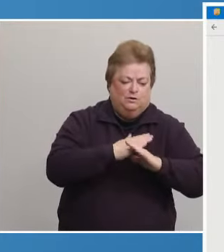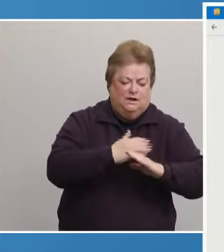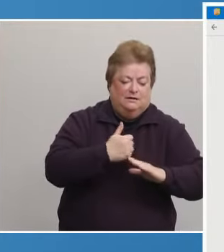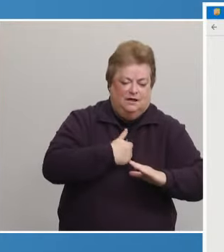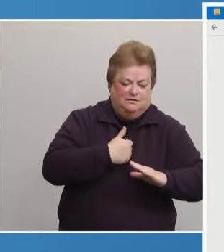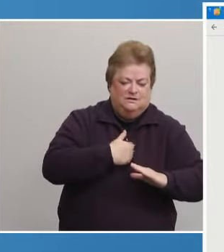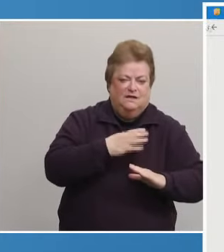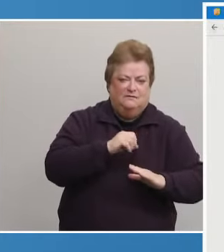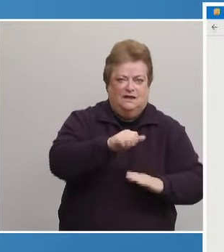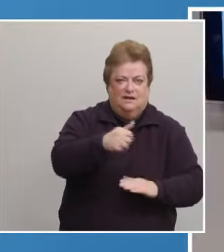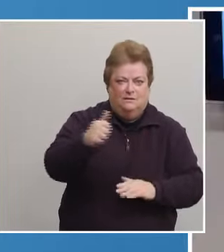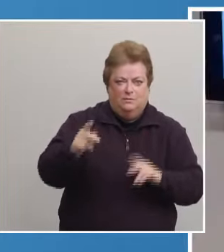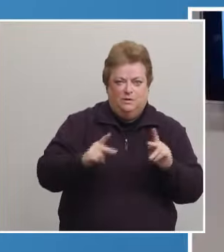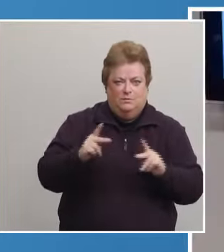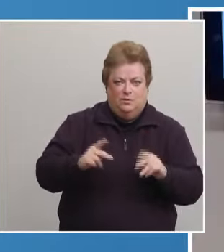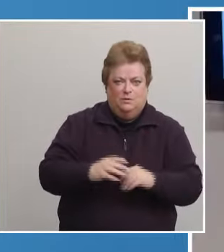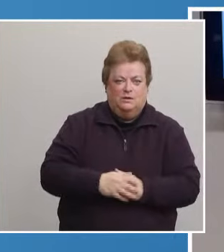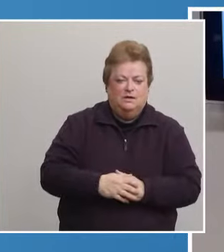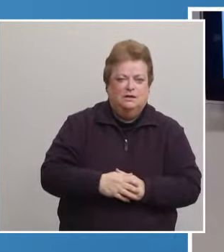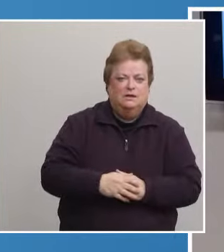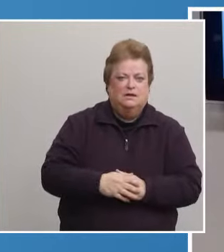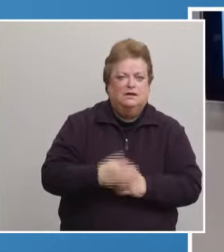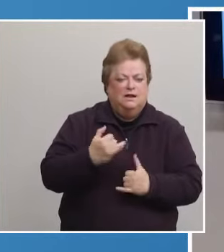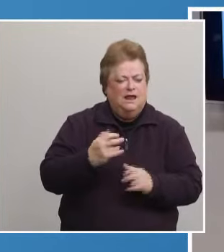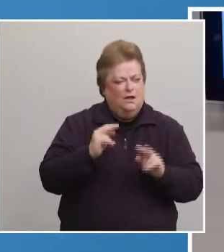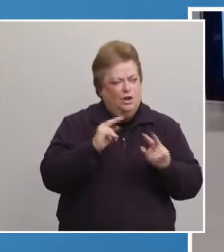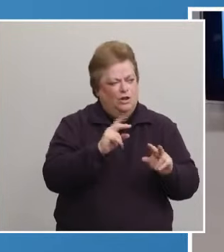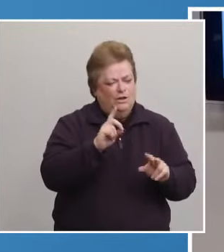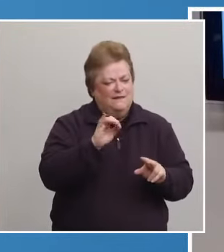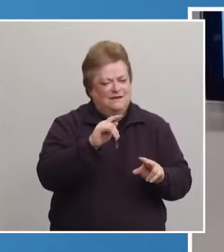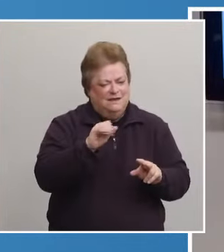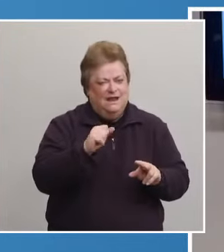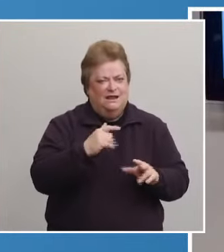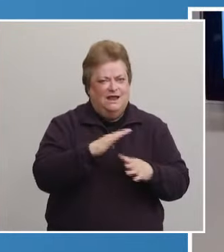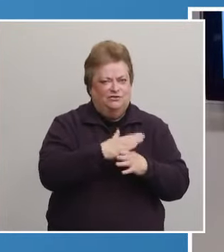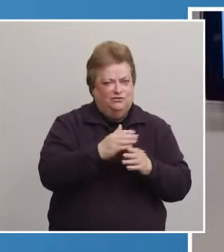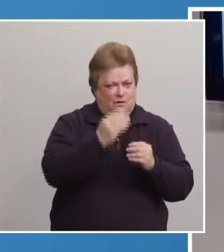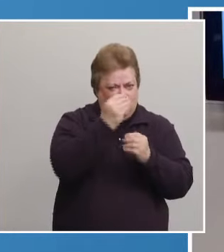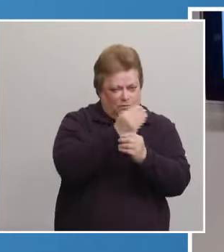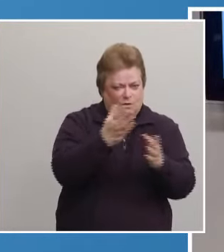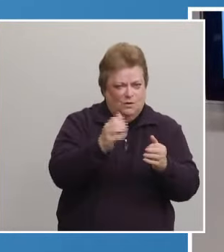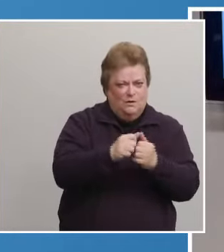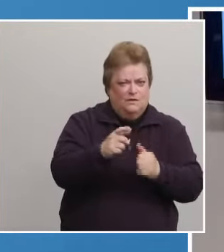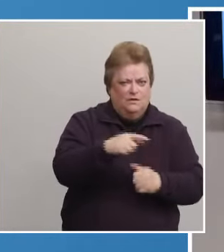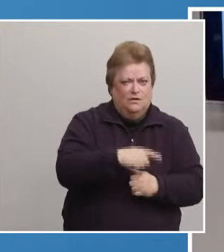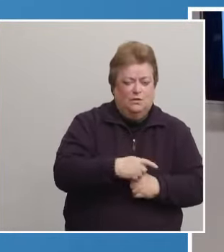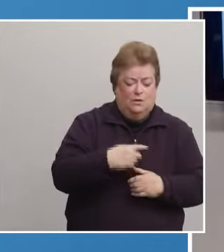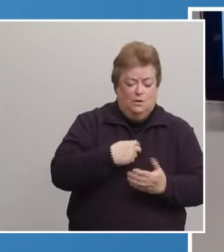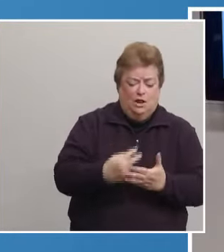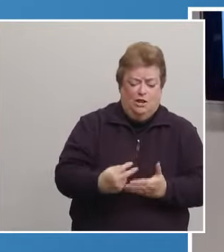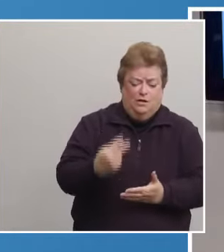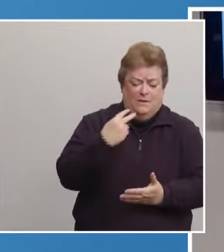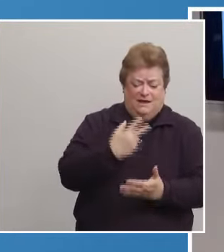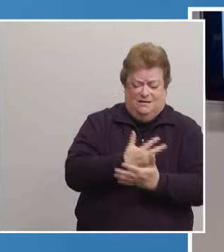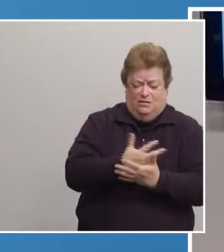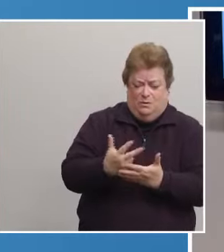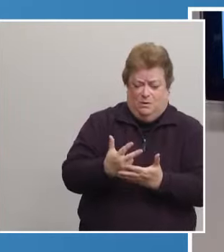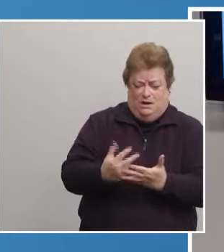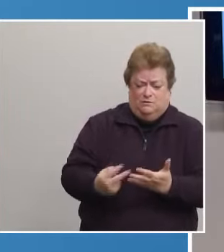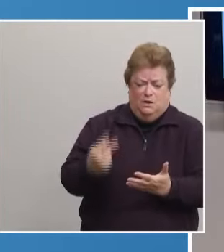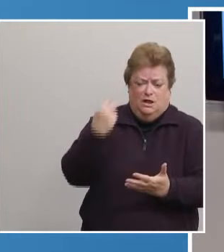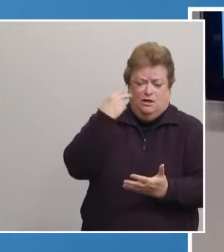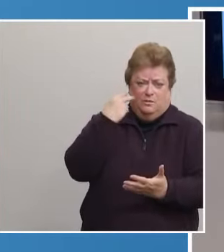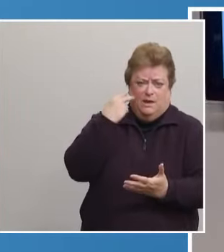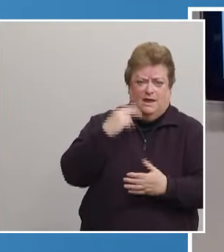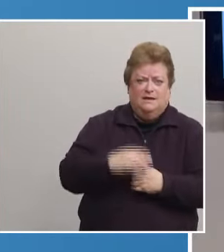each other. I'd like to look at the data and share with you. When reviewing the past three weeks of data, some of the primary